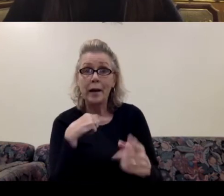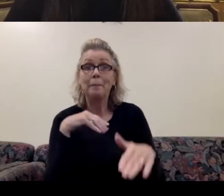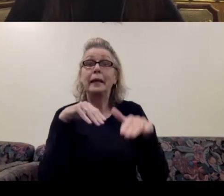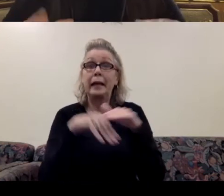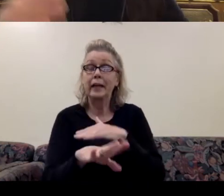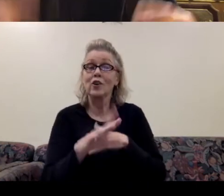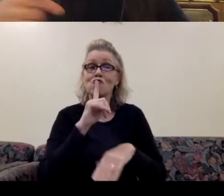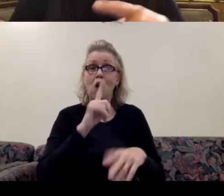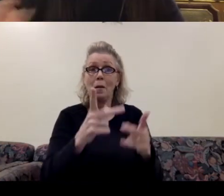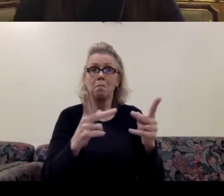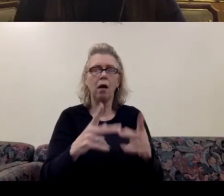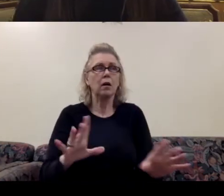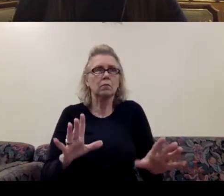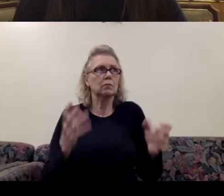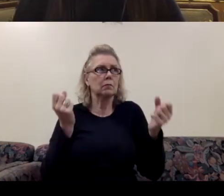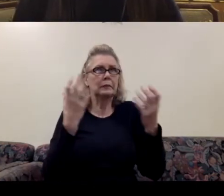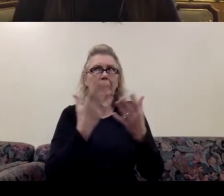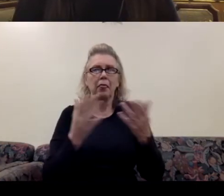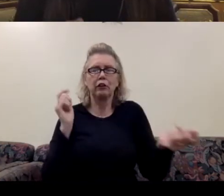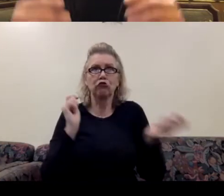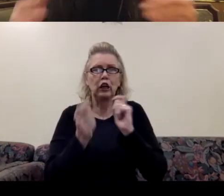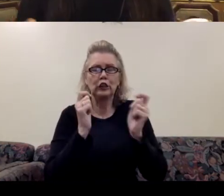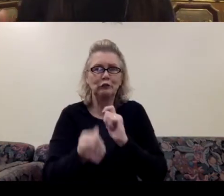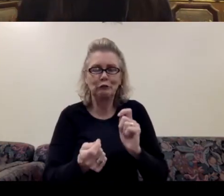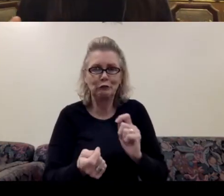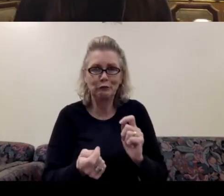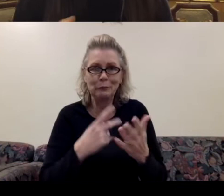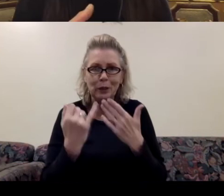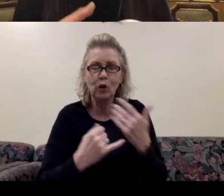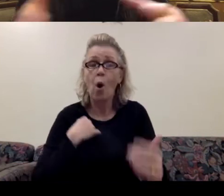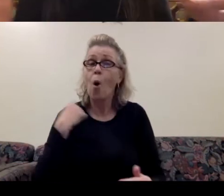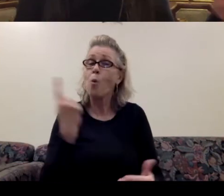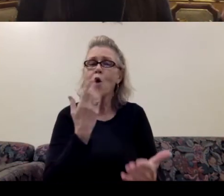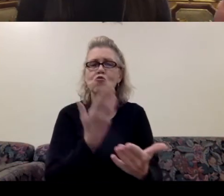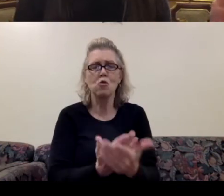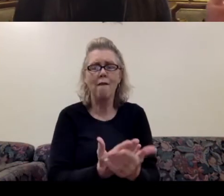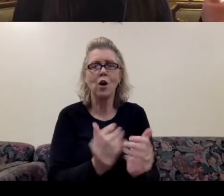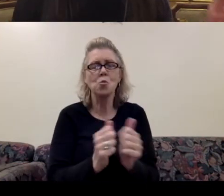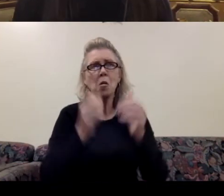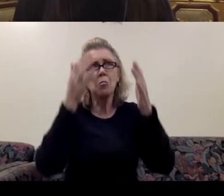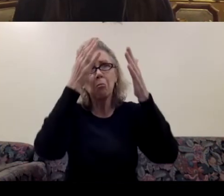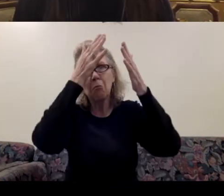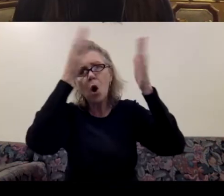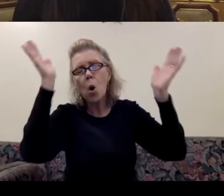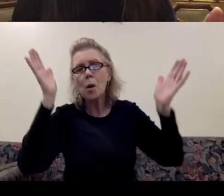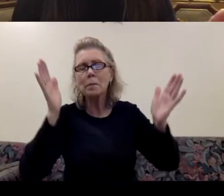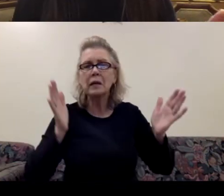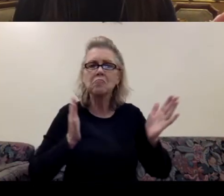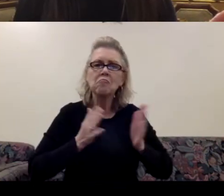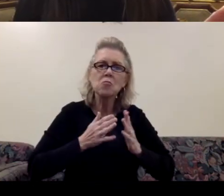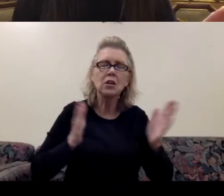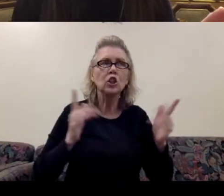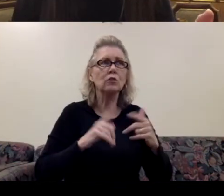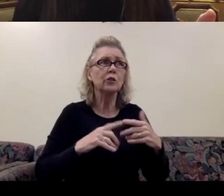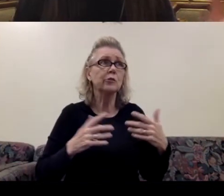there's so many things that change in the project. I mean, I, I arrive always with the, with the open mind to be